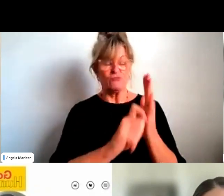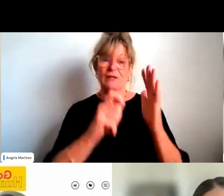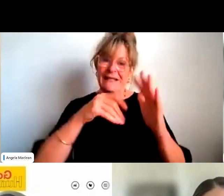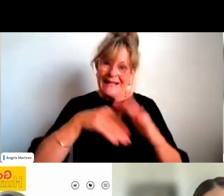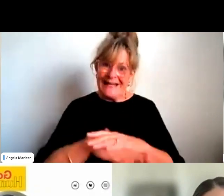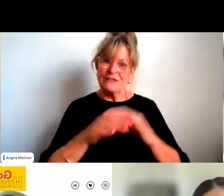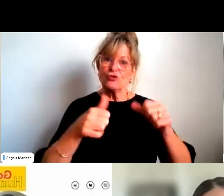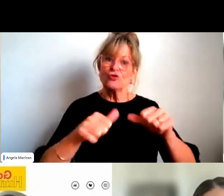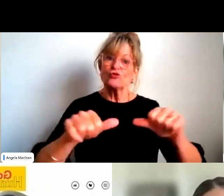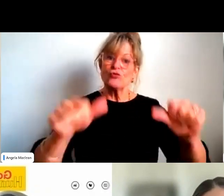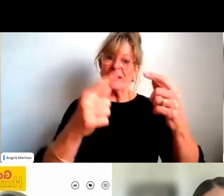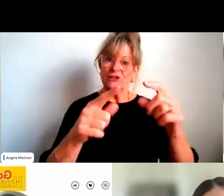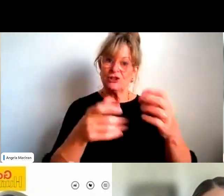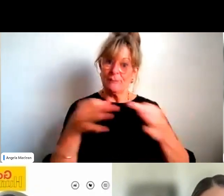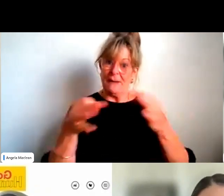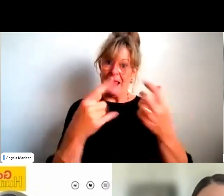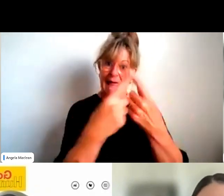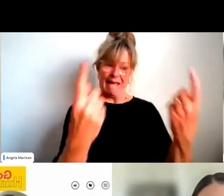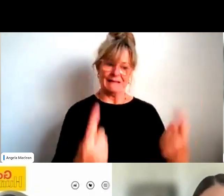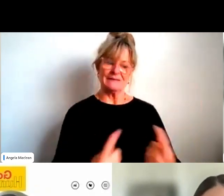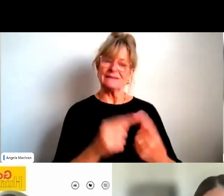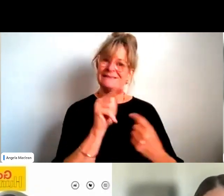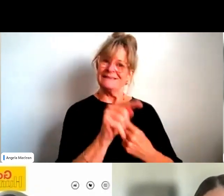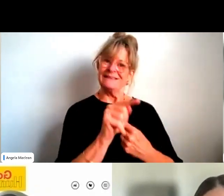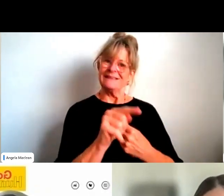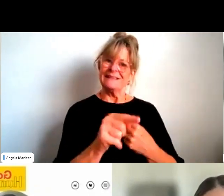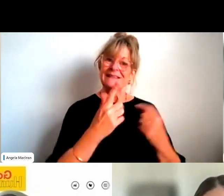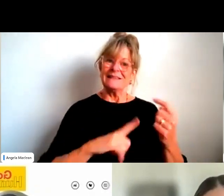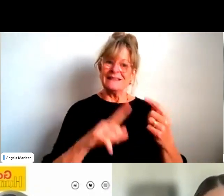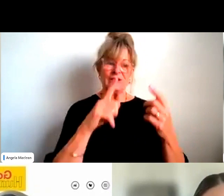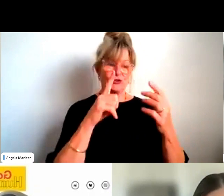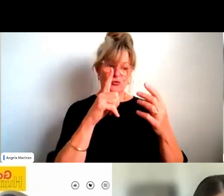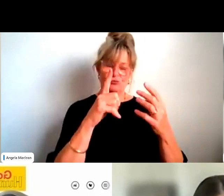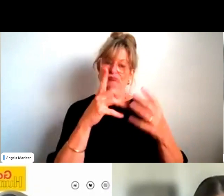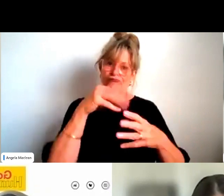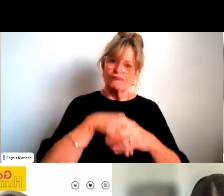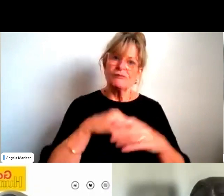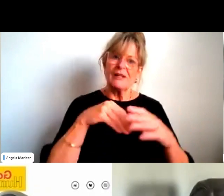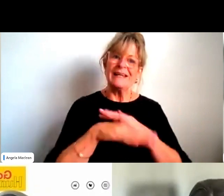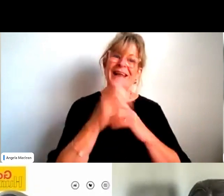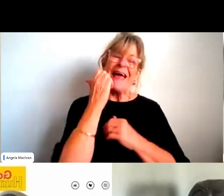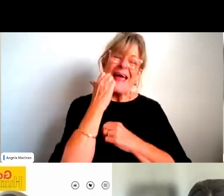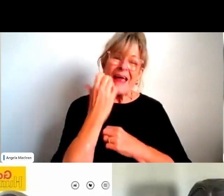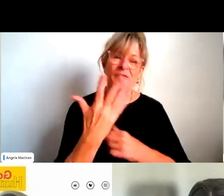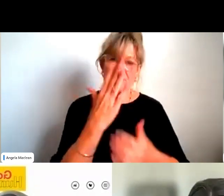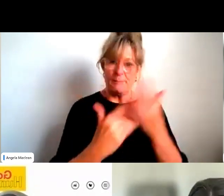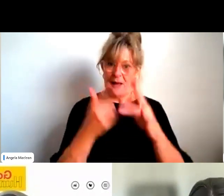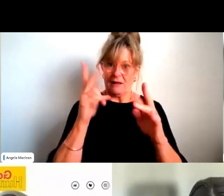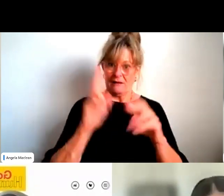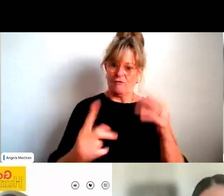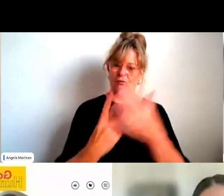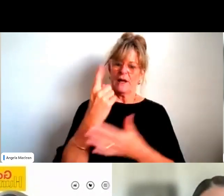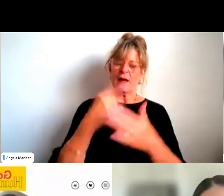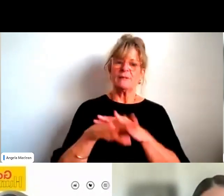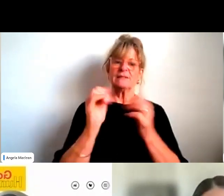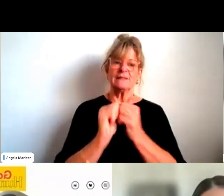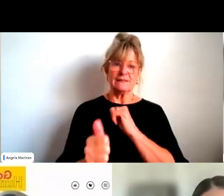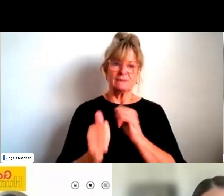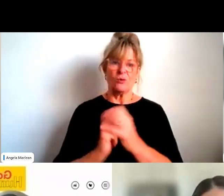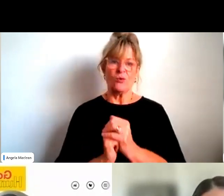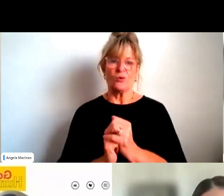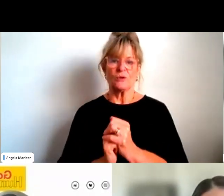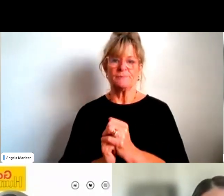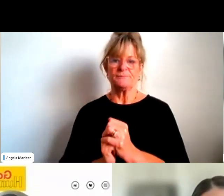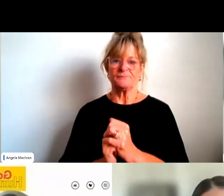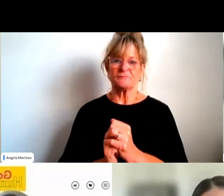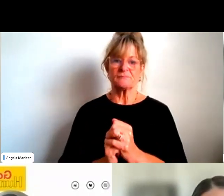should be a separate strand where some people are kind of looking at it. It should be in every aspect of whatever's done by his sport. And then more women on